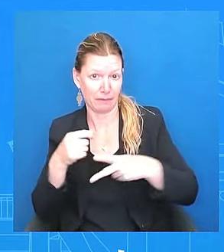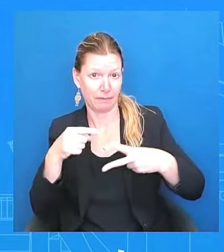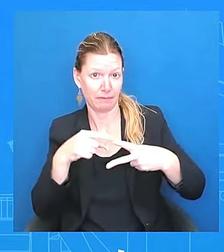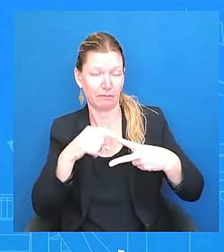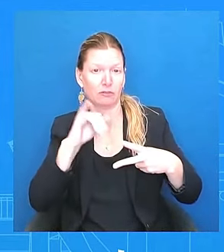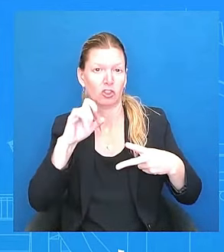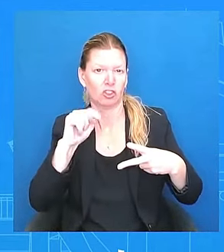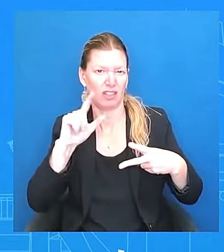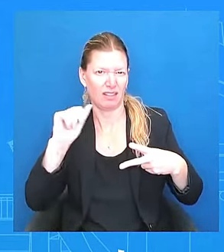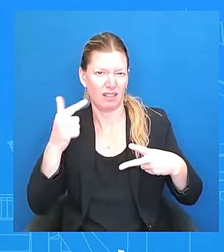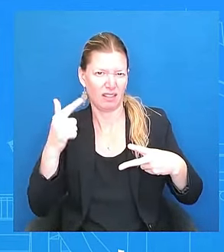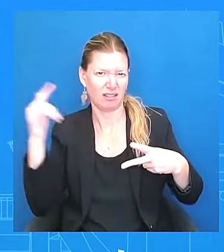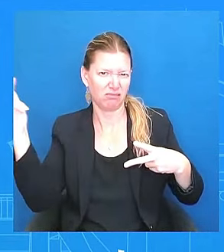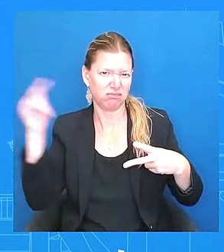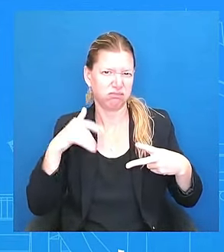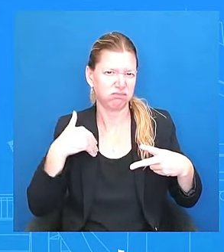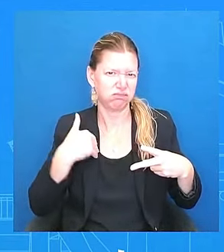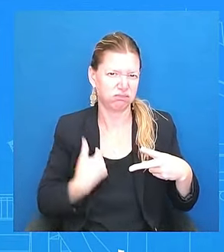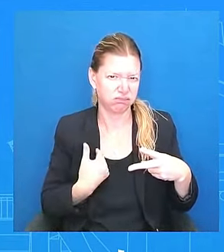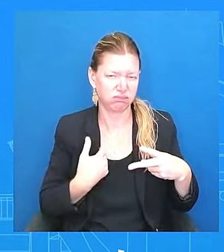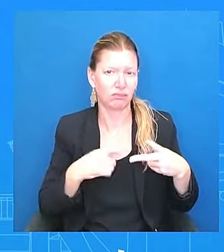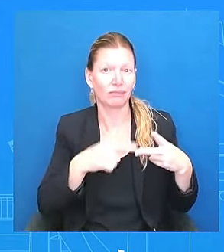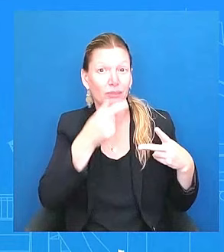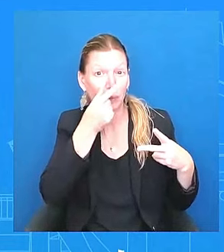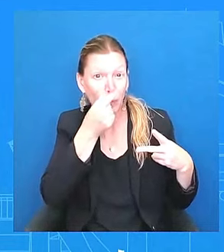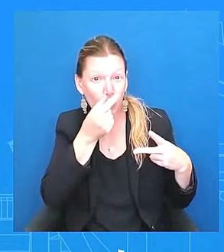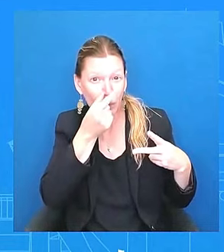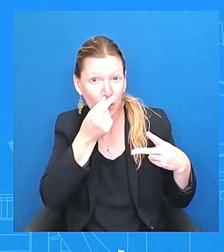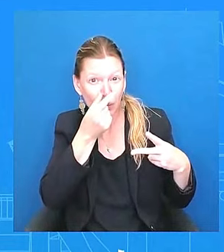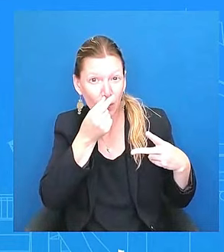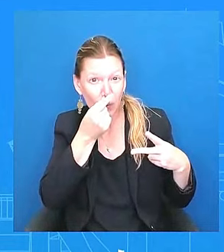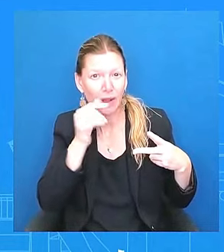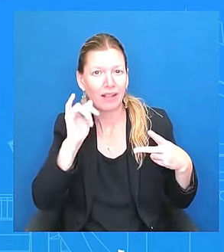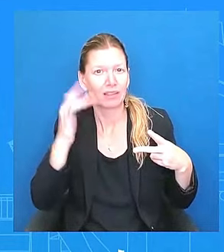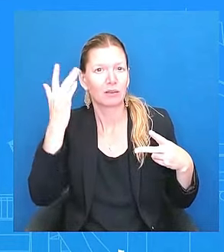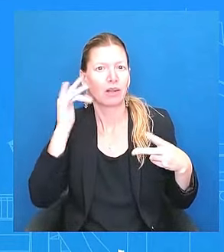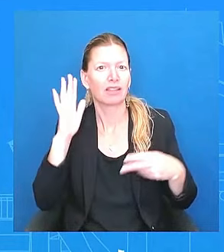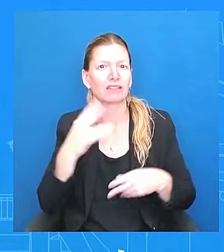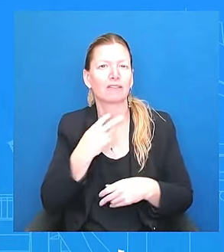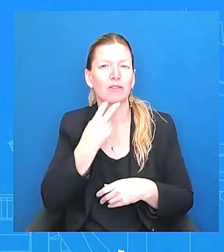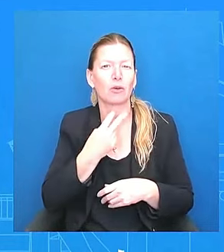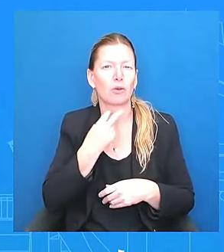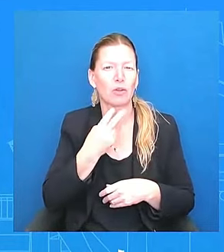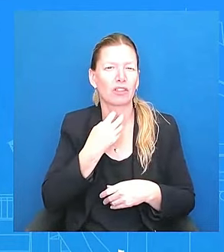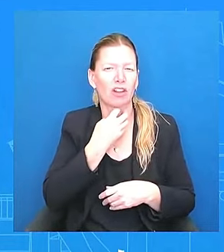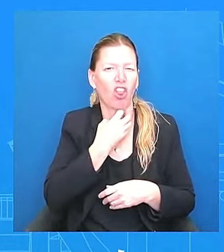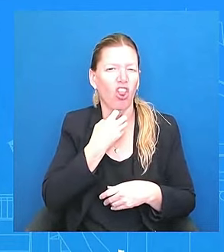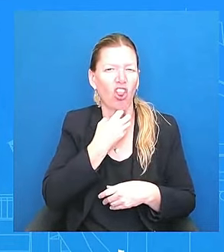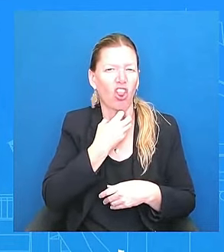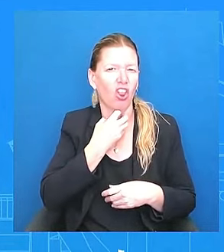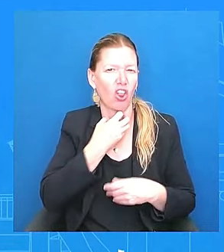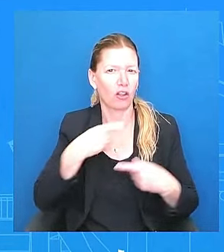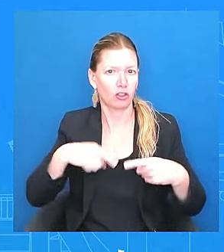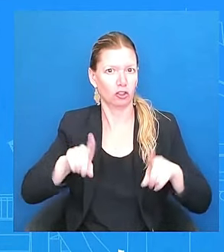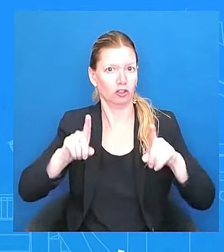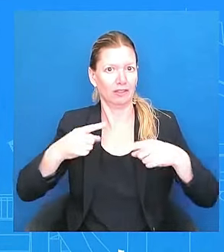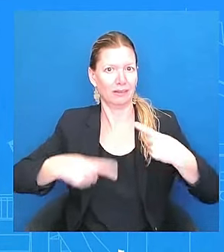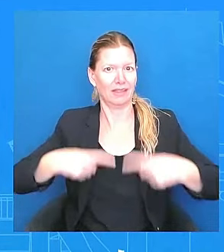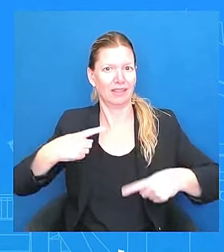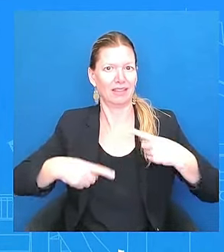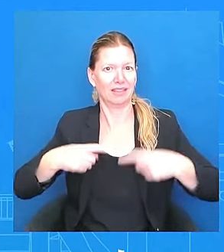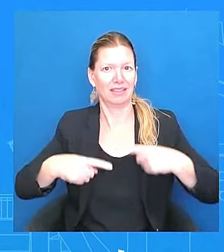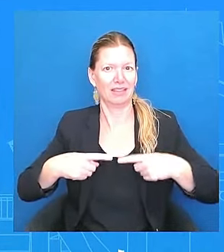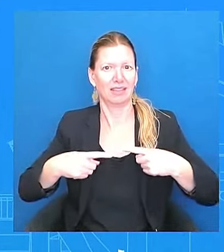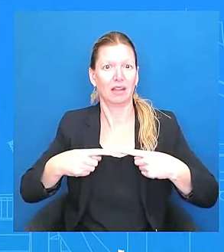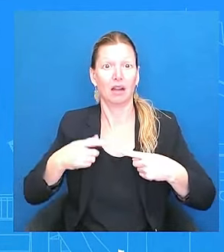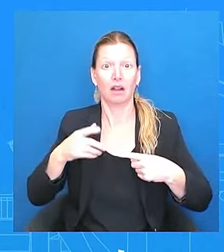the debate, right? And it is not even something that we shared ahead of time. You heard it in his voice and we confirmed it. Uh, and I think that's important to